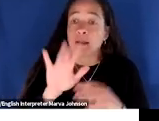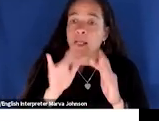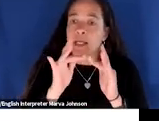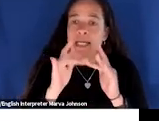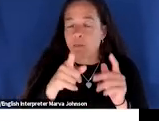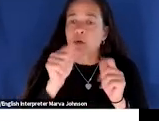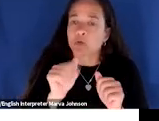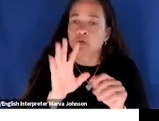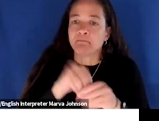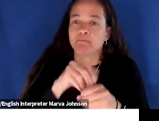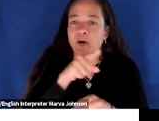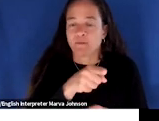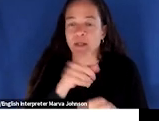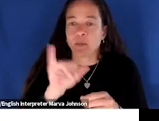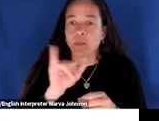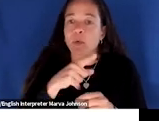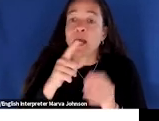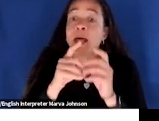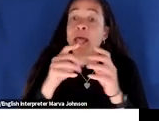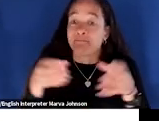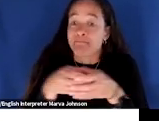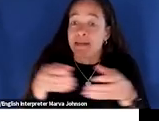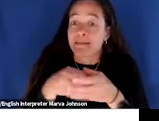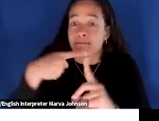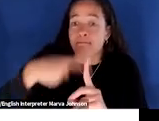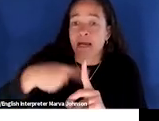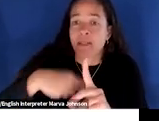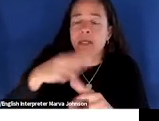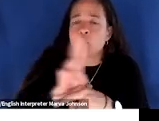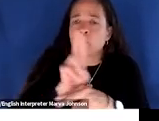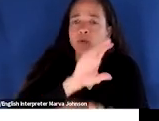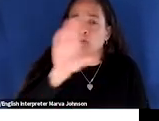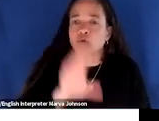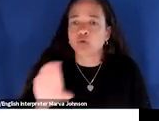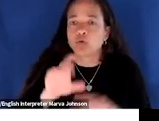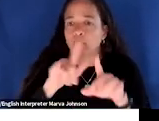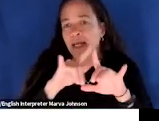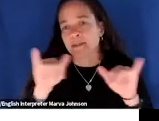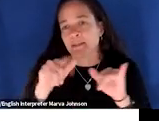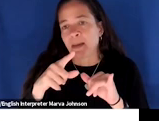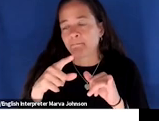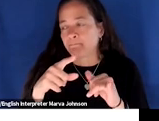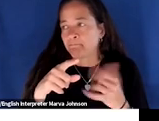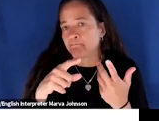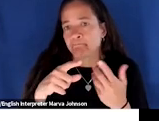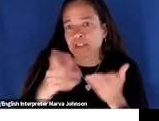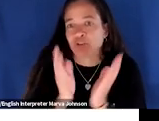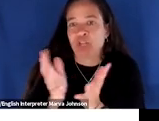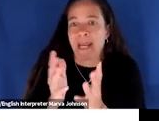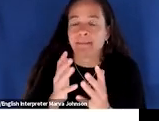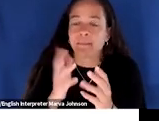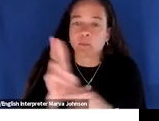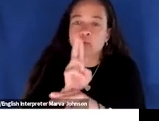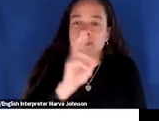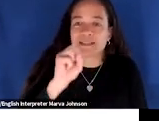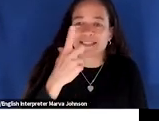this is also something they meet monthly on zoom and then they also chit chat across uh across the month uh and across the year through slack to help each